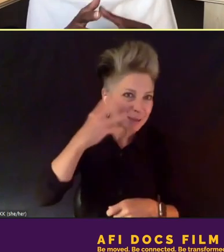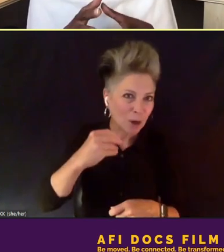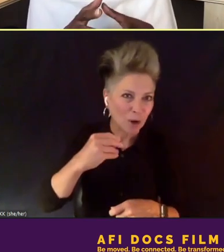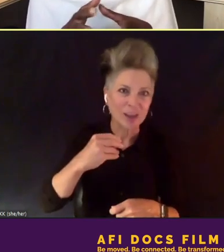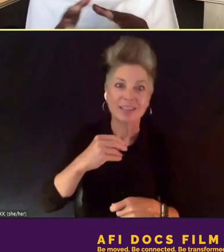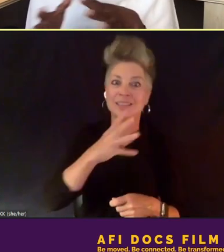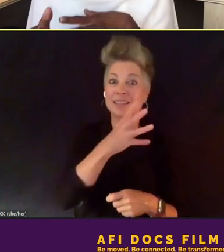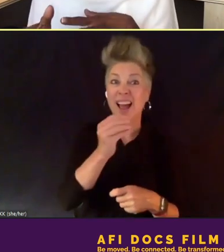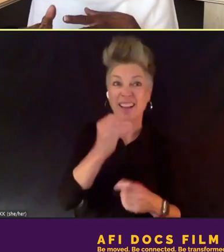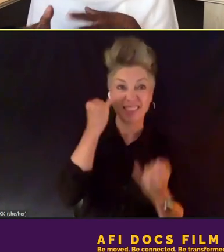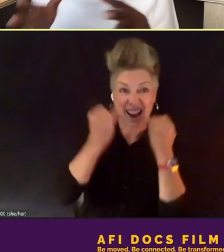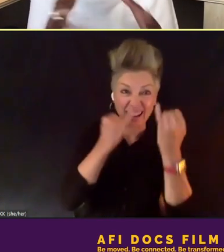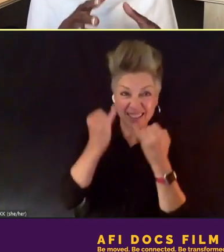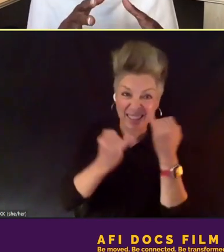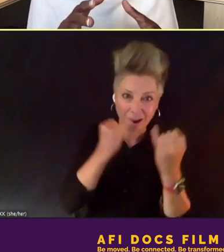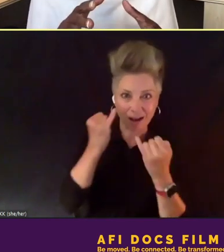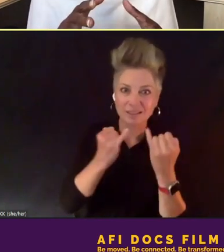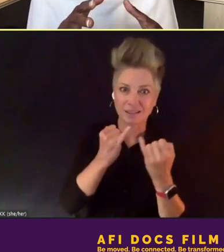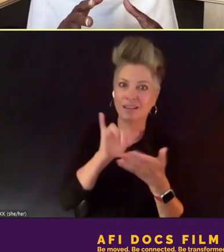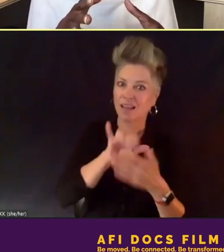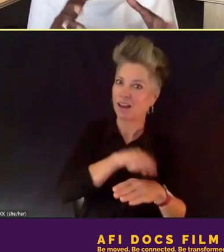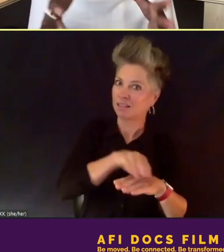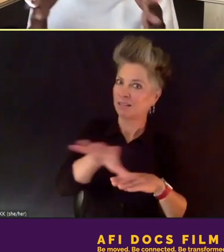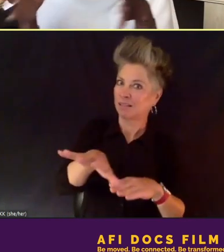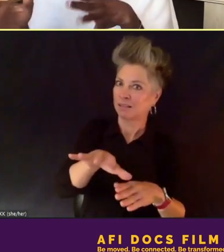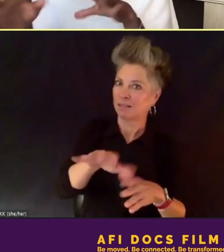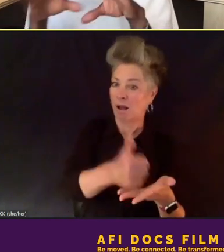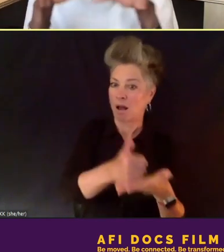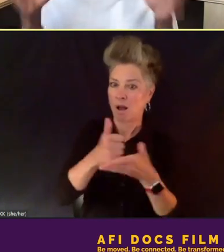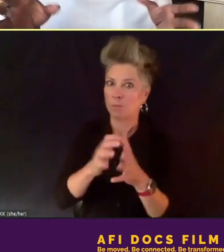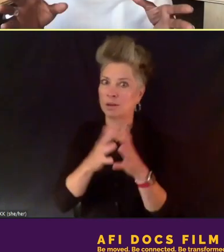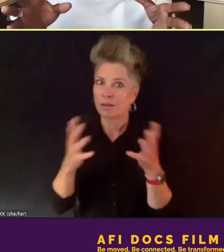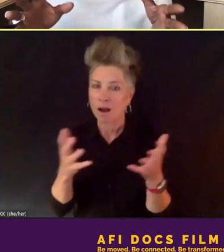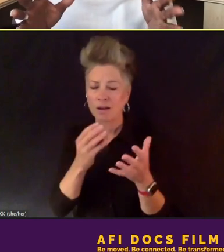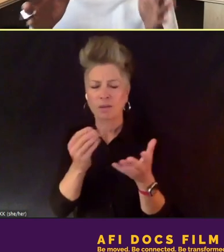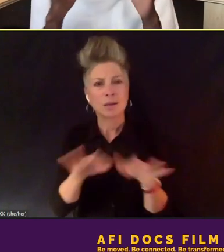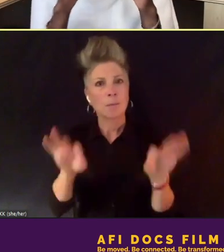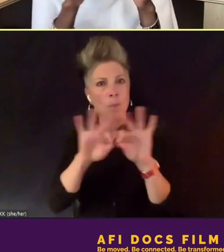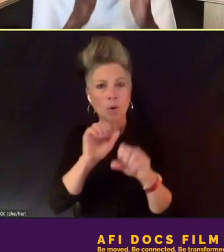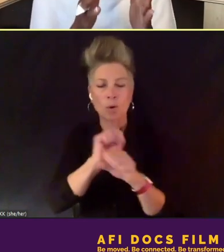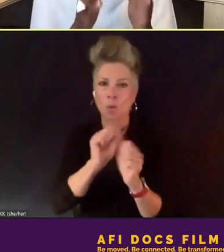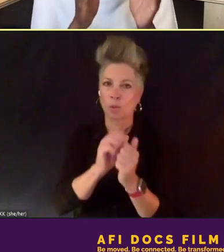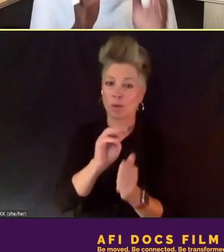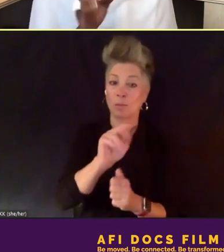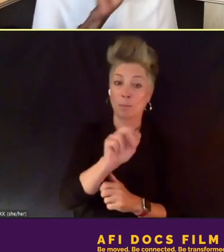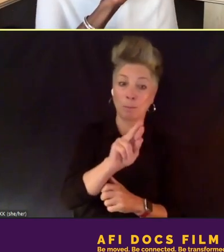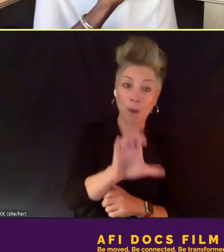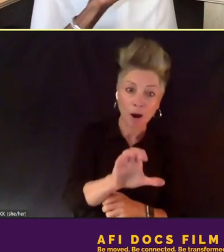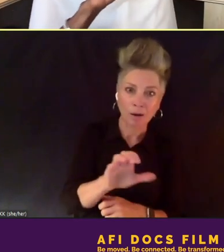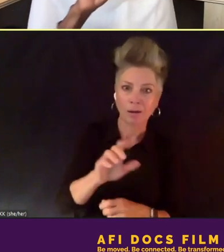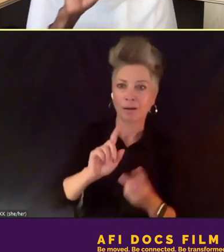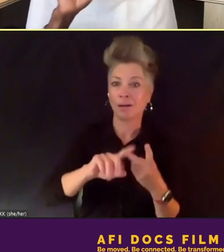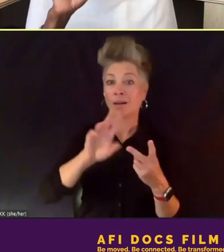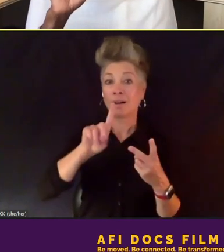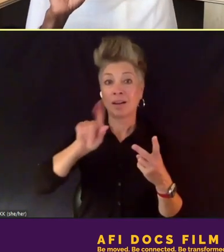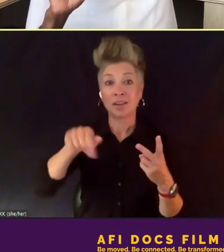it was important to work with Mark. And Daphne and Daphne Daphne whole team on how to actually